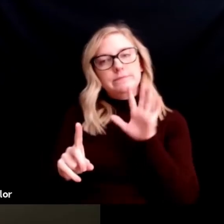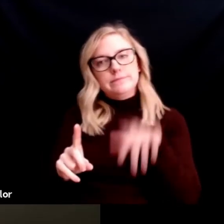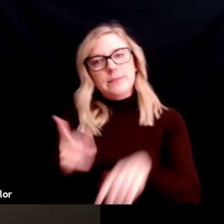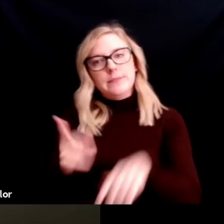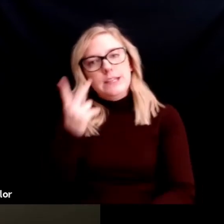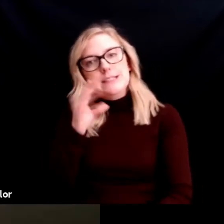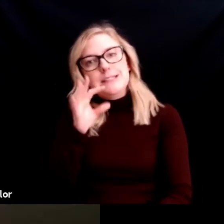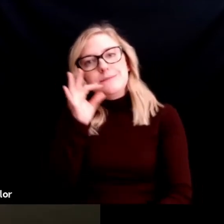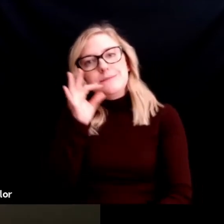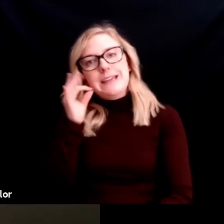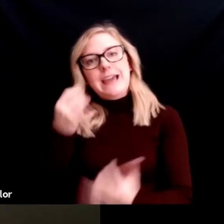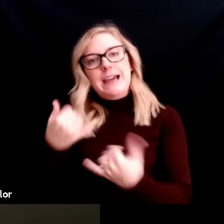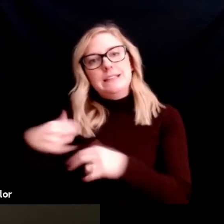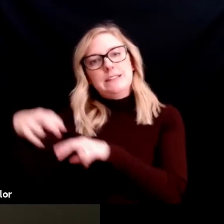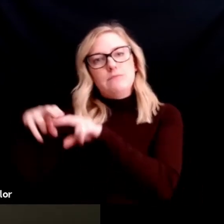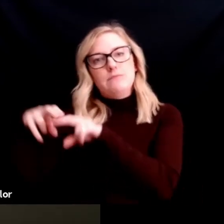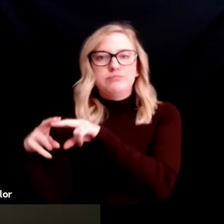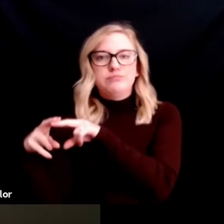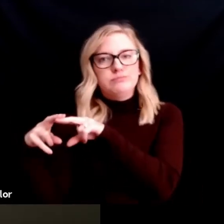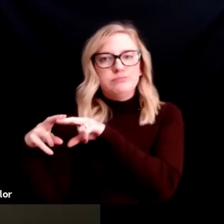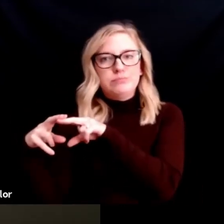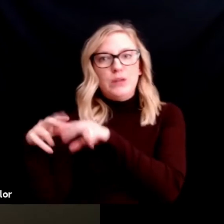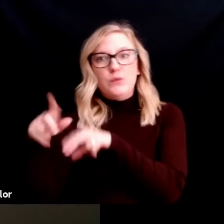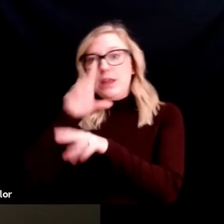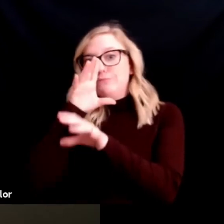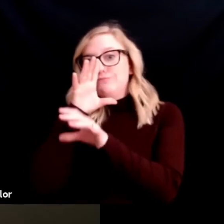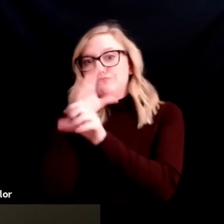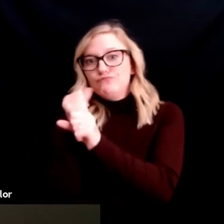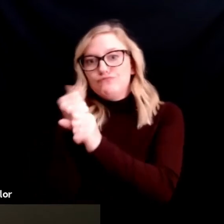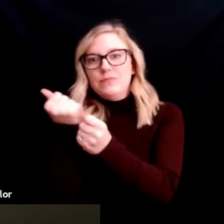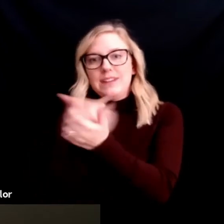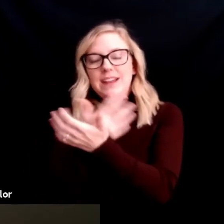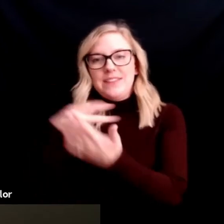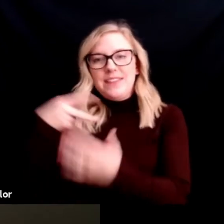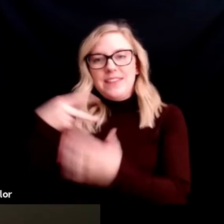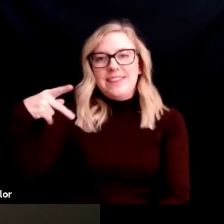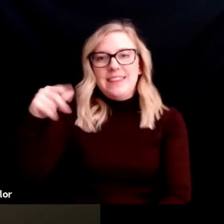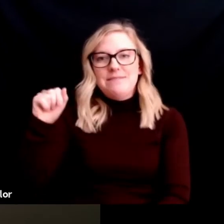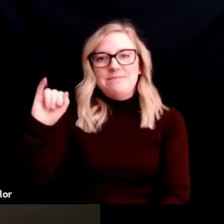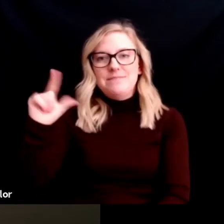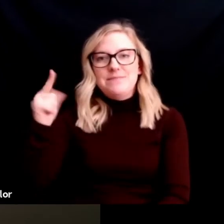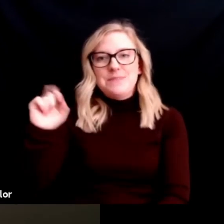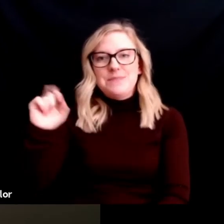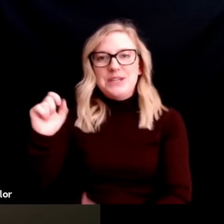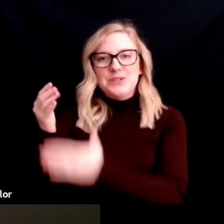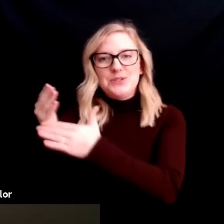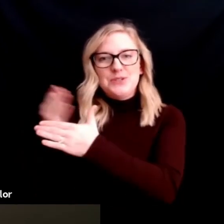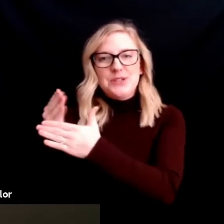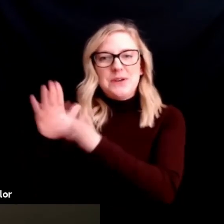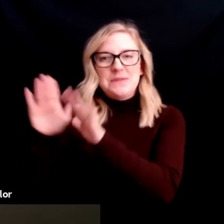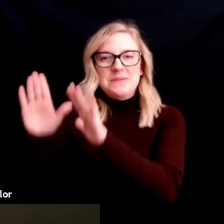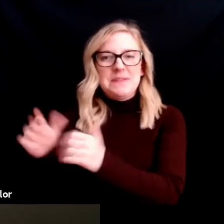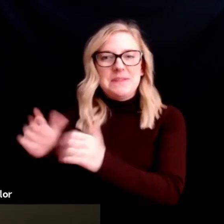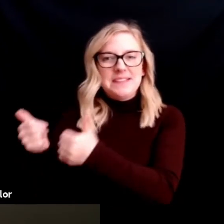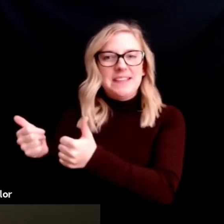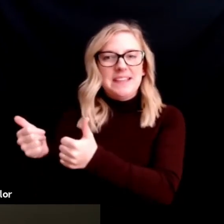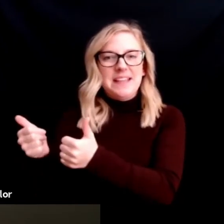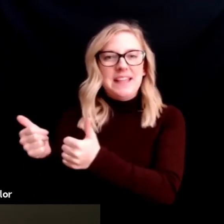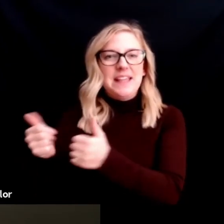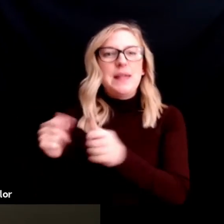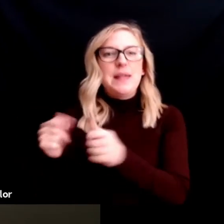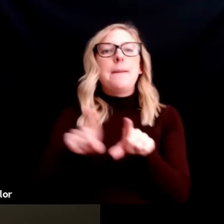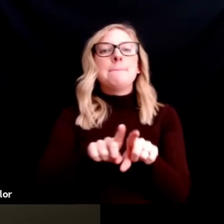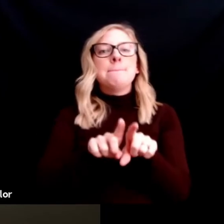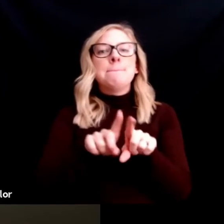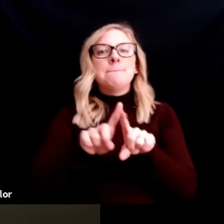hang on every word that Paige is sharing with us. So, that is pretty amazing. So, the shift that I'd like to take with